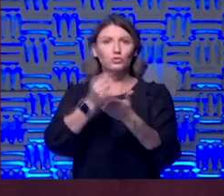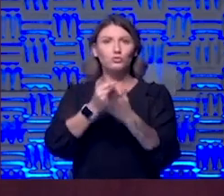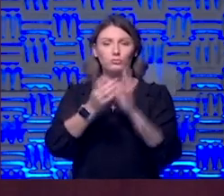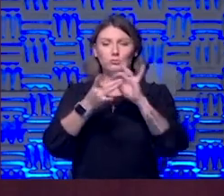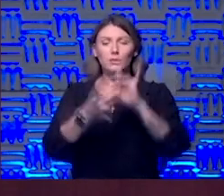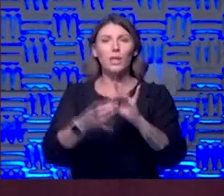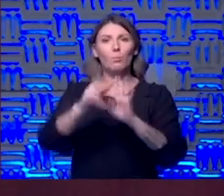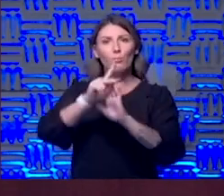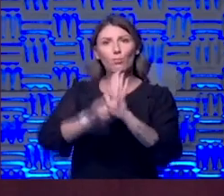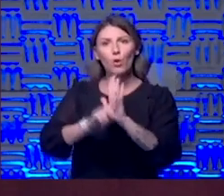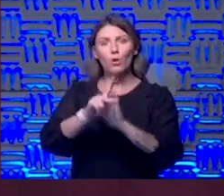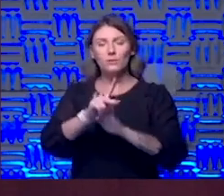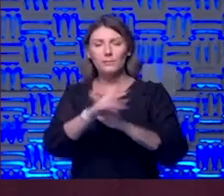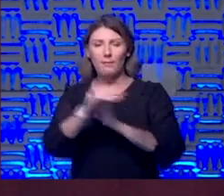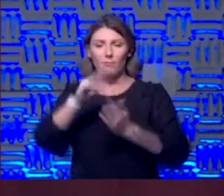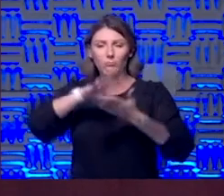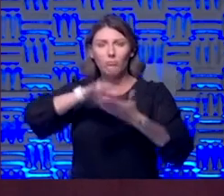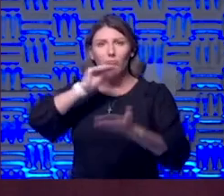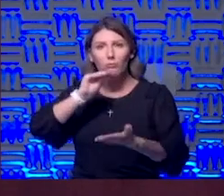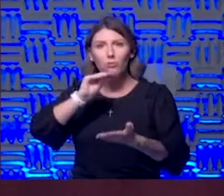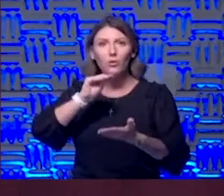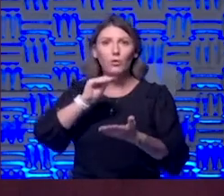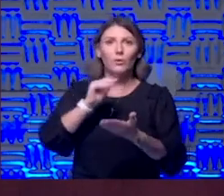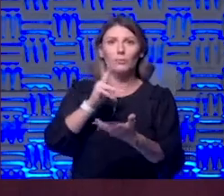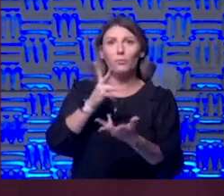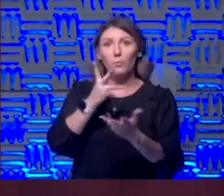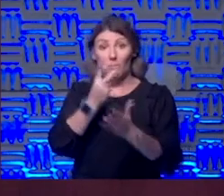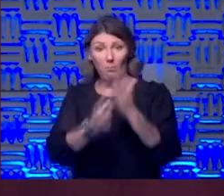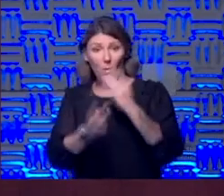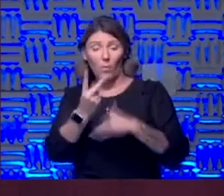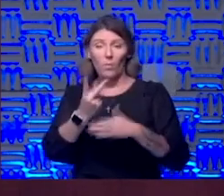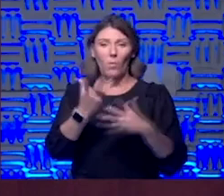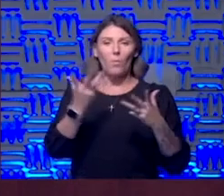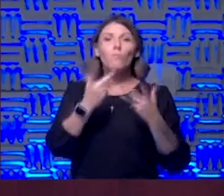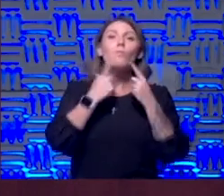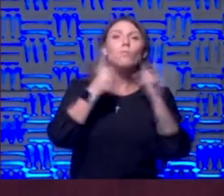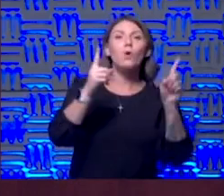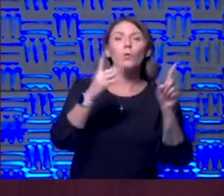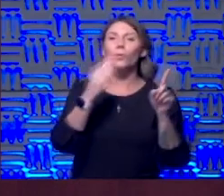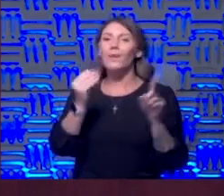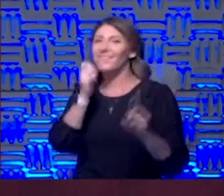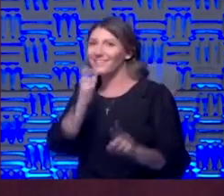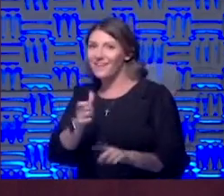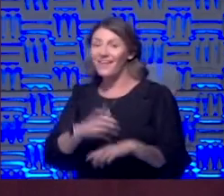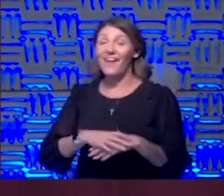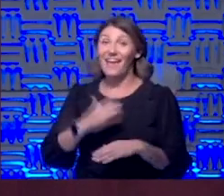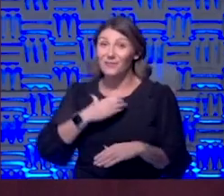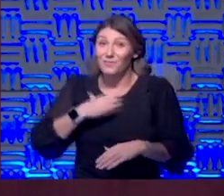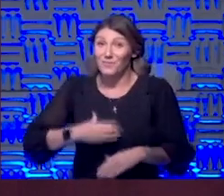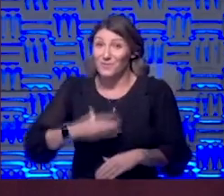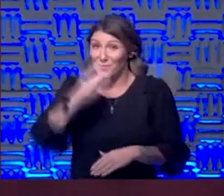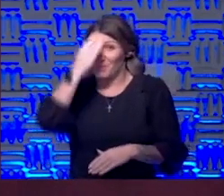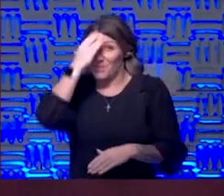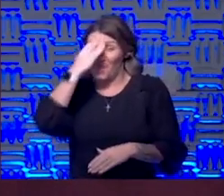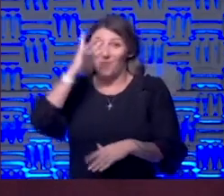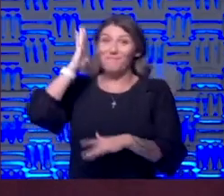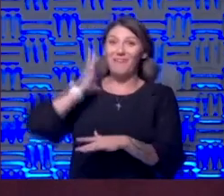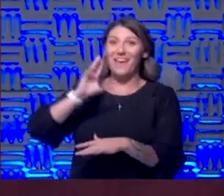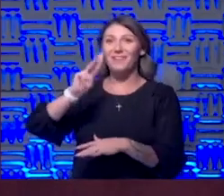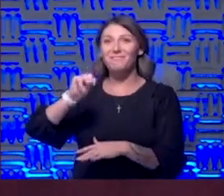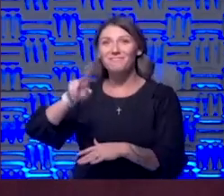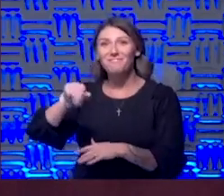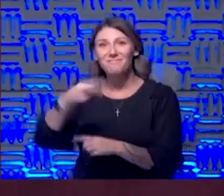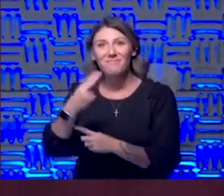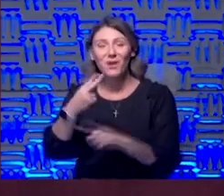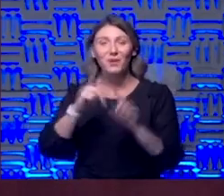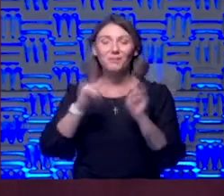where we can actually learn what might work and what doesn't work. So I wish I knew this in March but